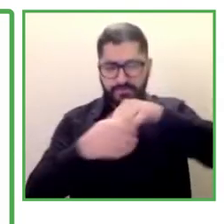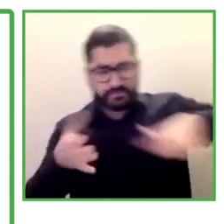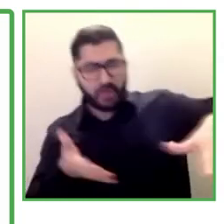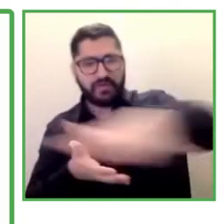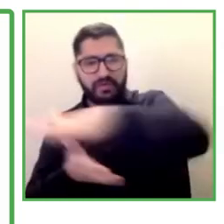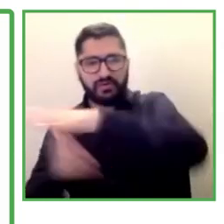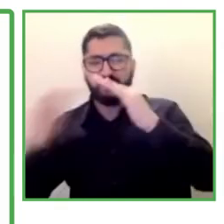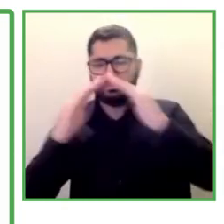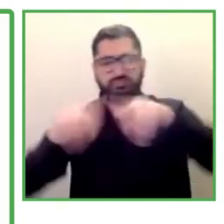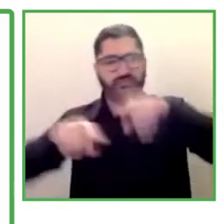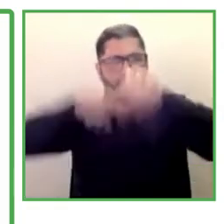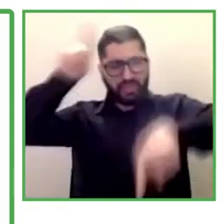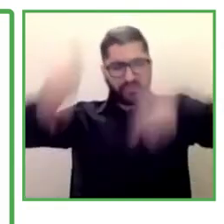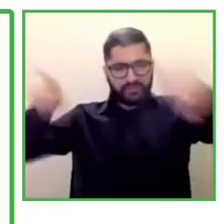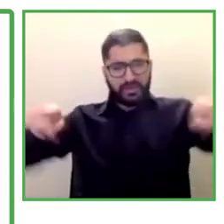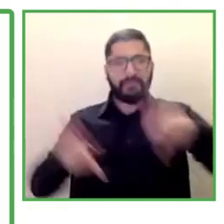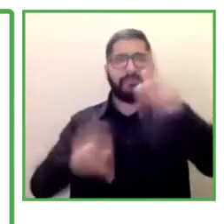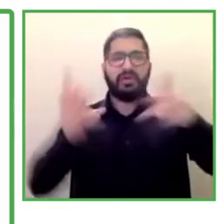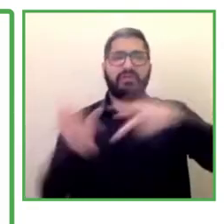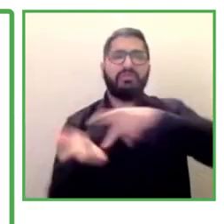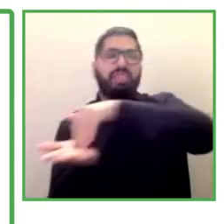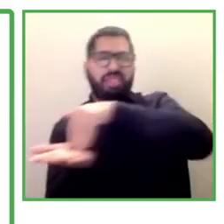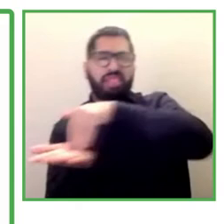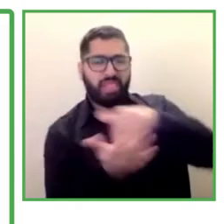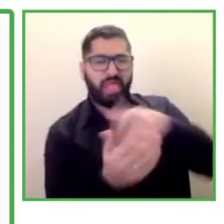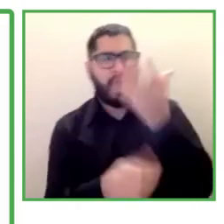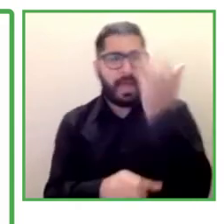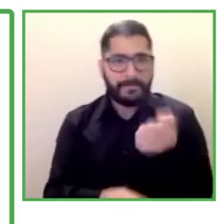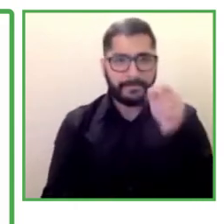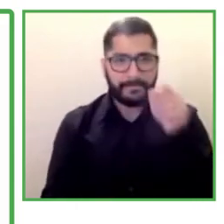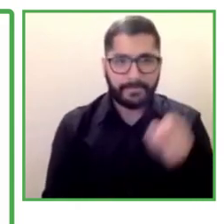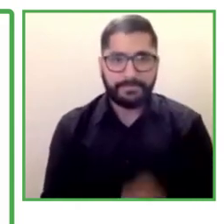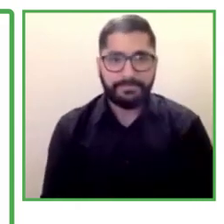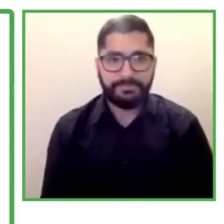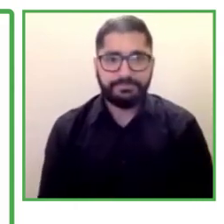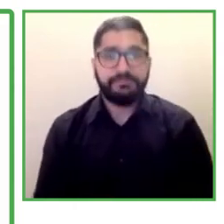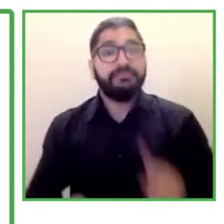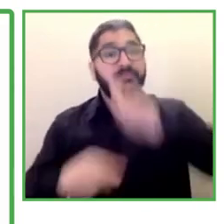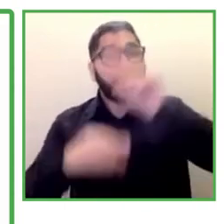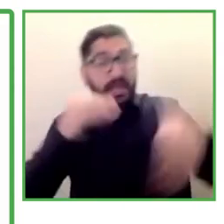Where we have included other people with disabilities.